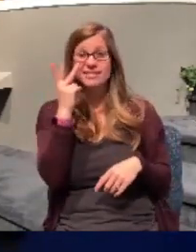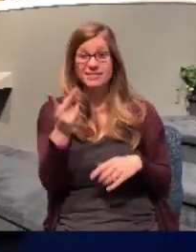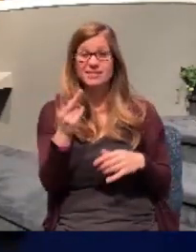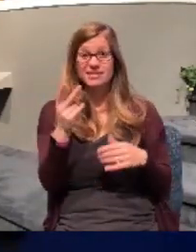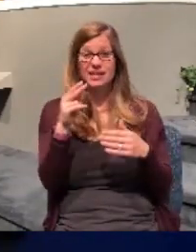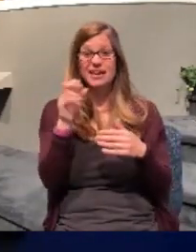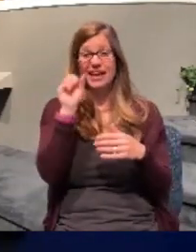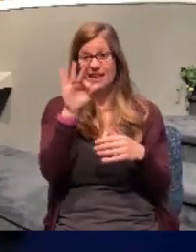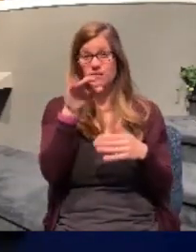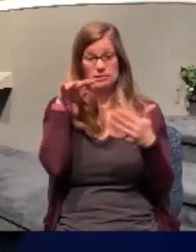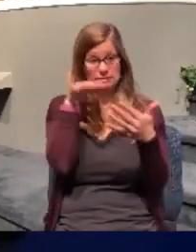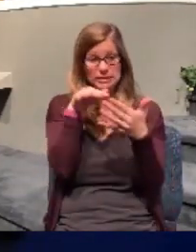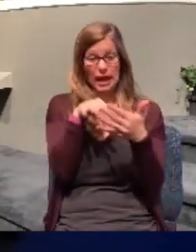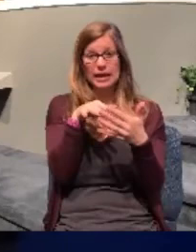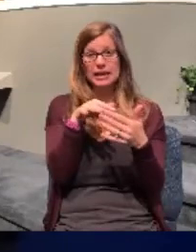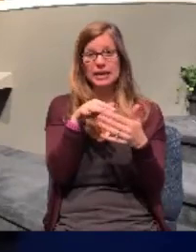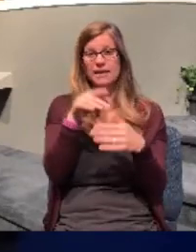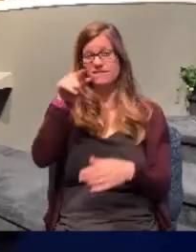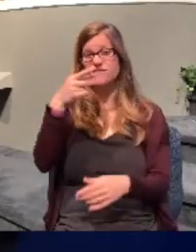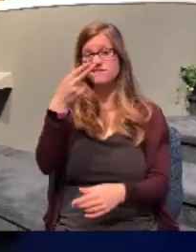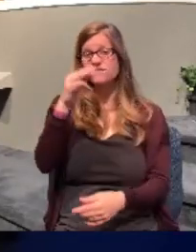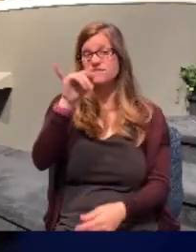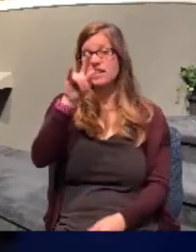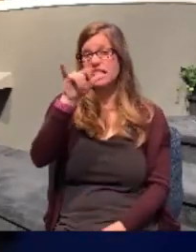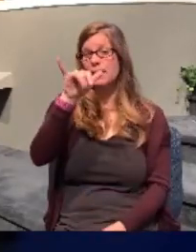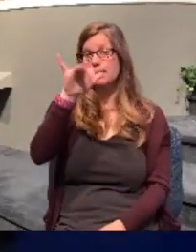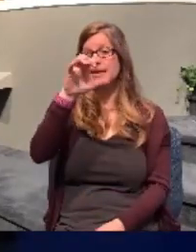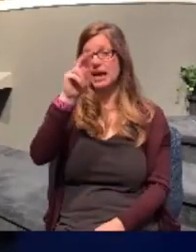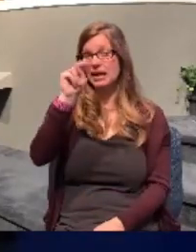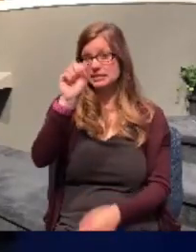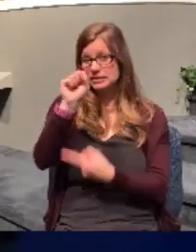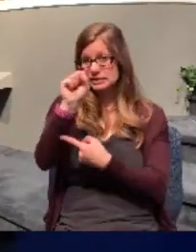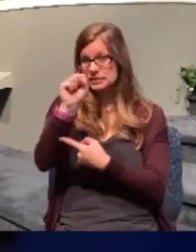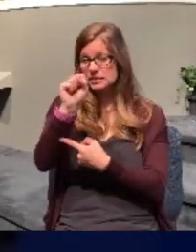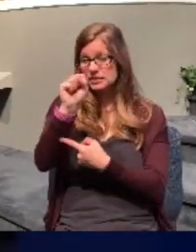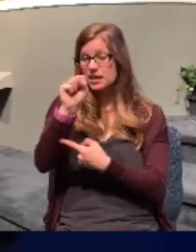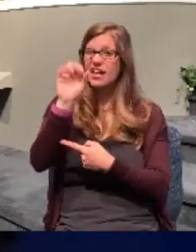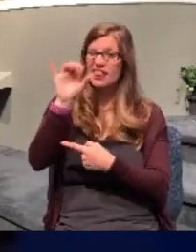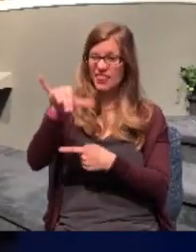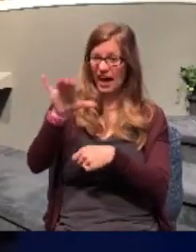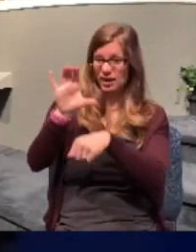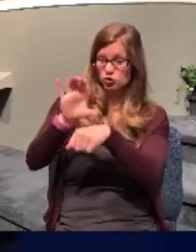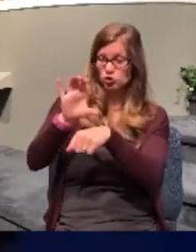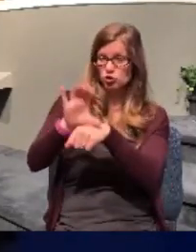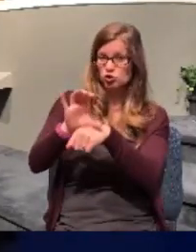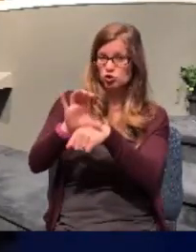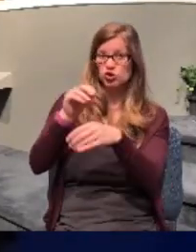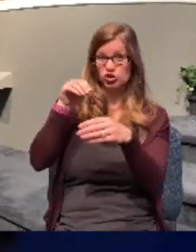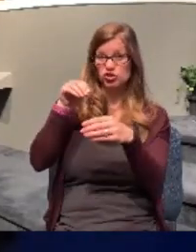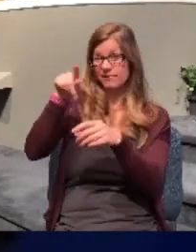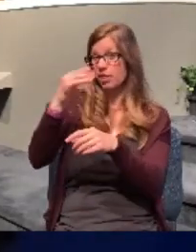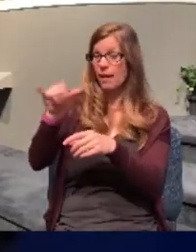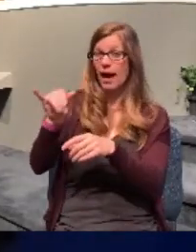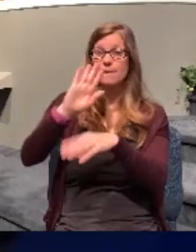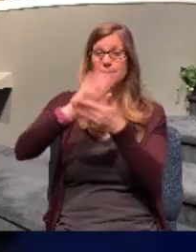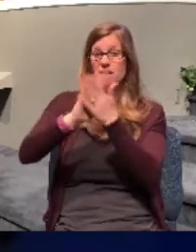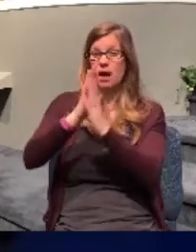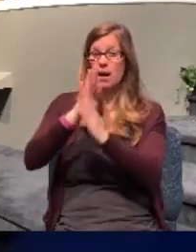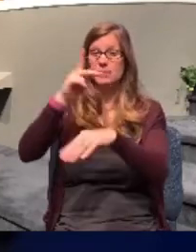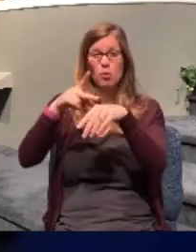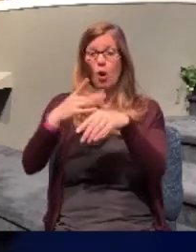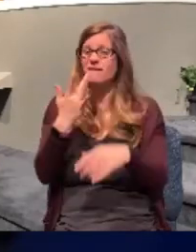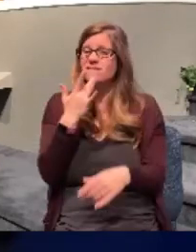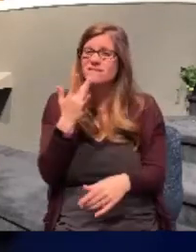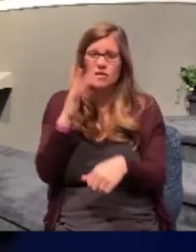book of Philippians, this church would become one of Paul's favorite churches. But as we close,